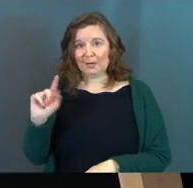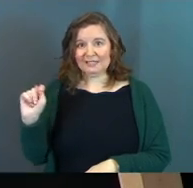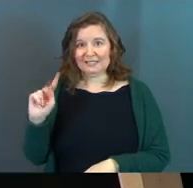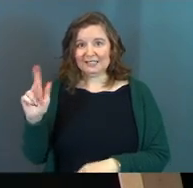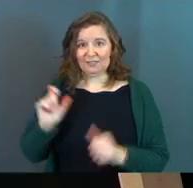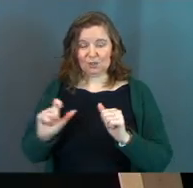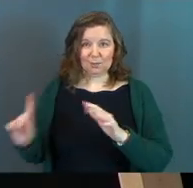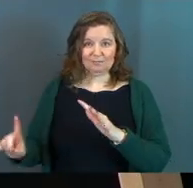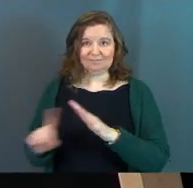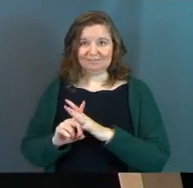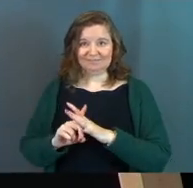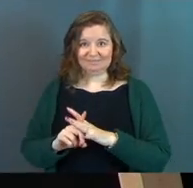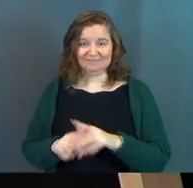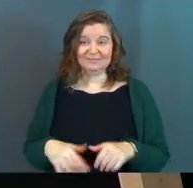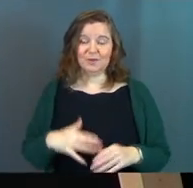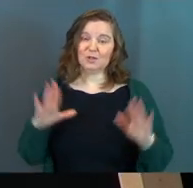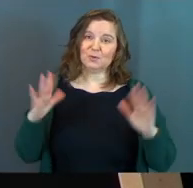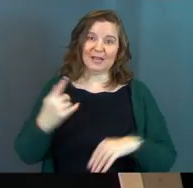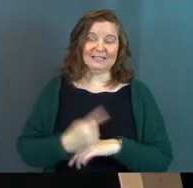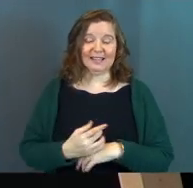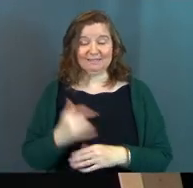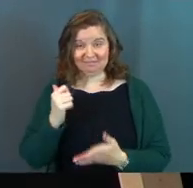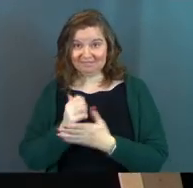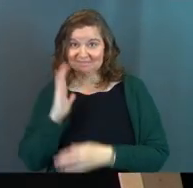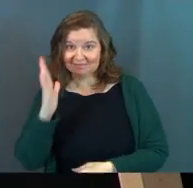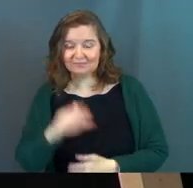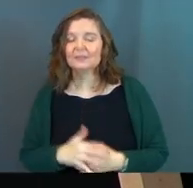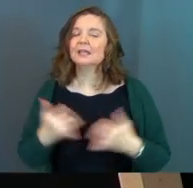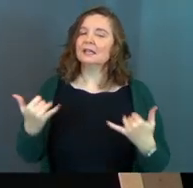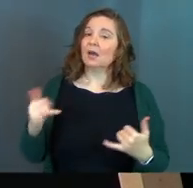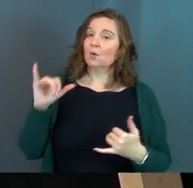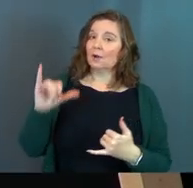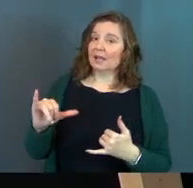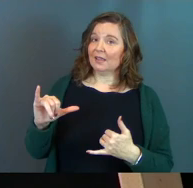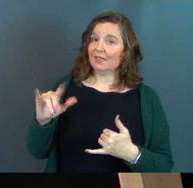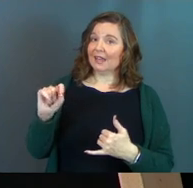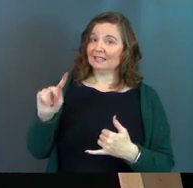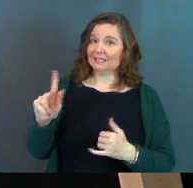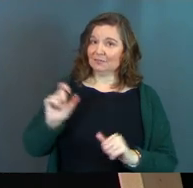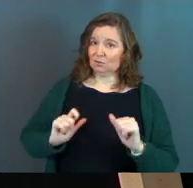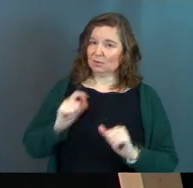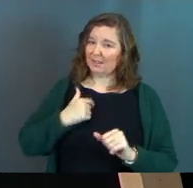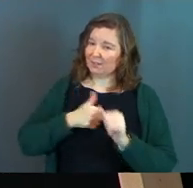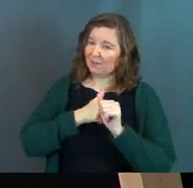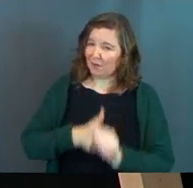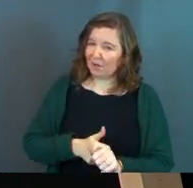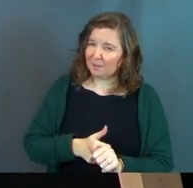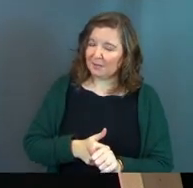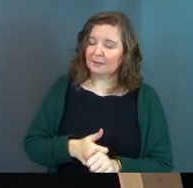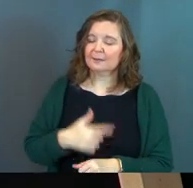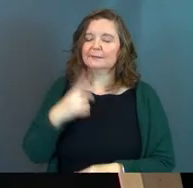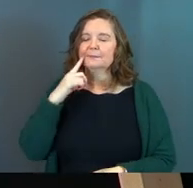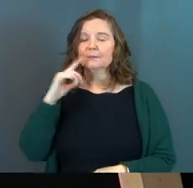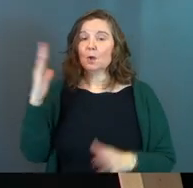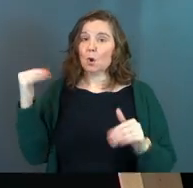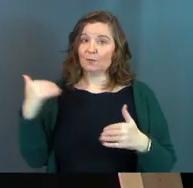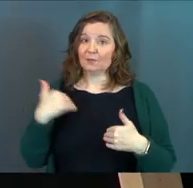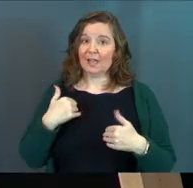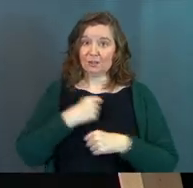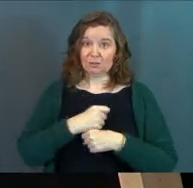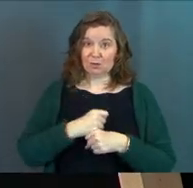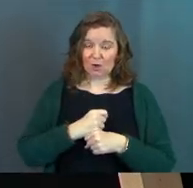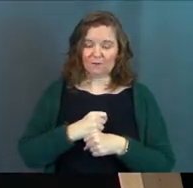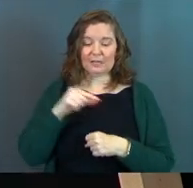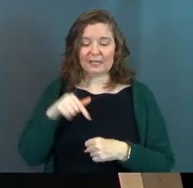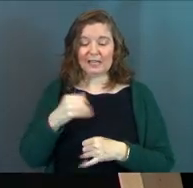What a great day. Amen? What a great day. Now, in that episode, and you need to follow me on this, hopefully you had your